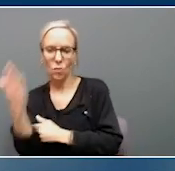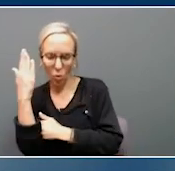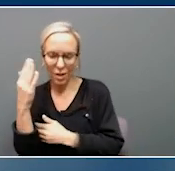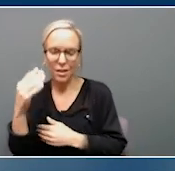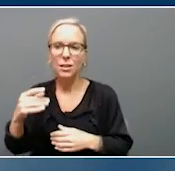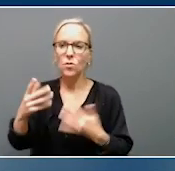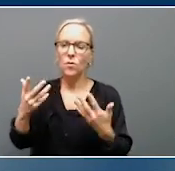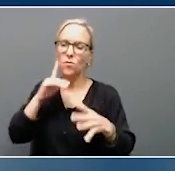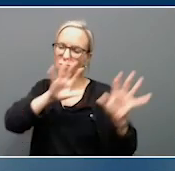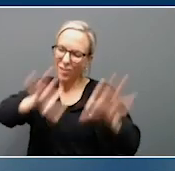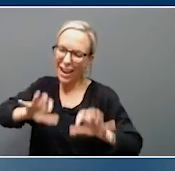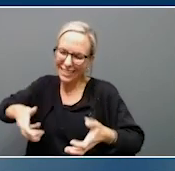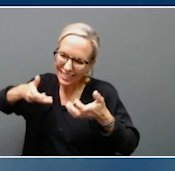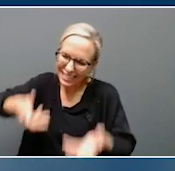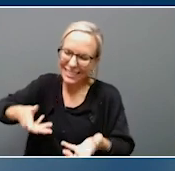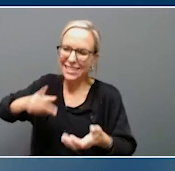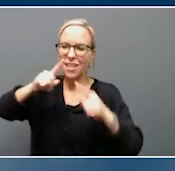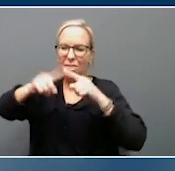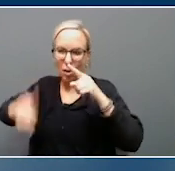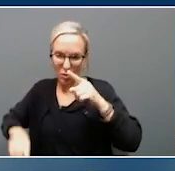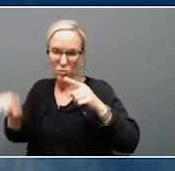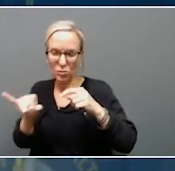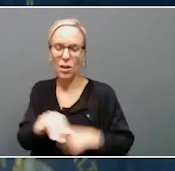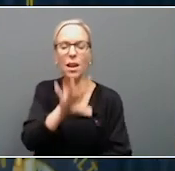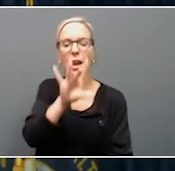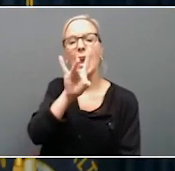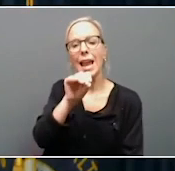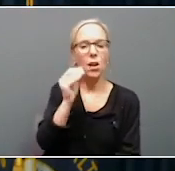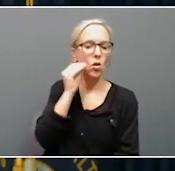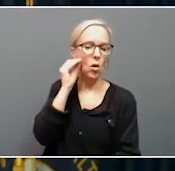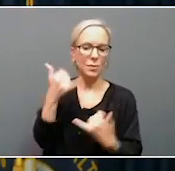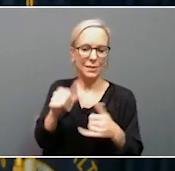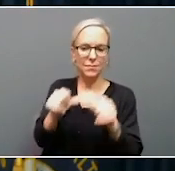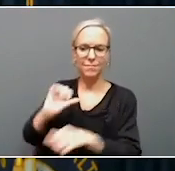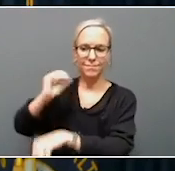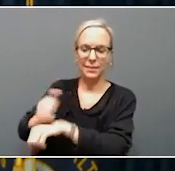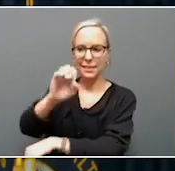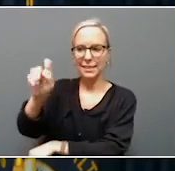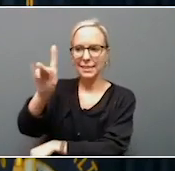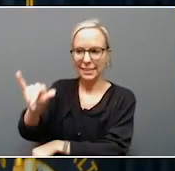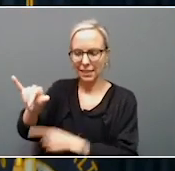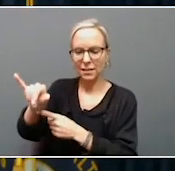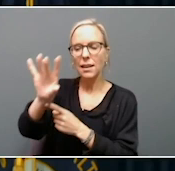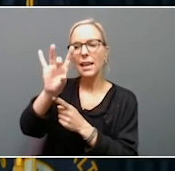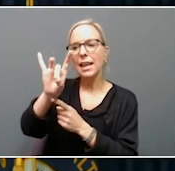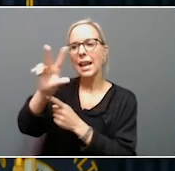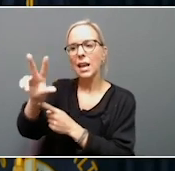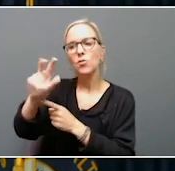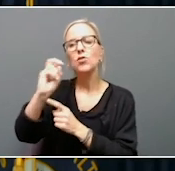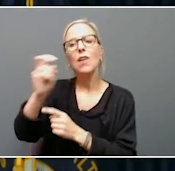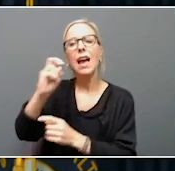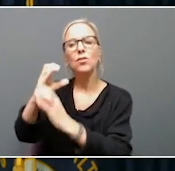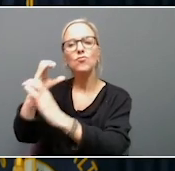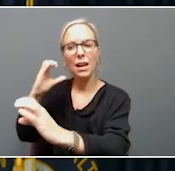All right, in eastern Kentucky, we now have 80 households sheltering in eastern Kentucky that are in 83 travel trailers provided